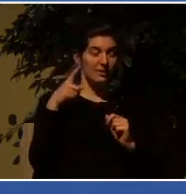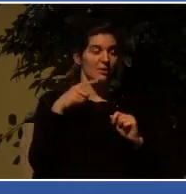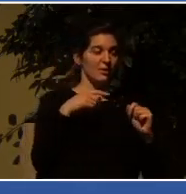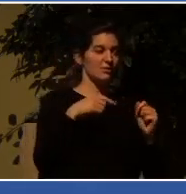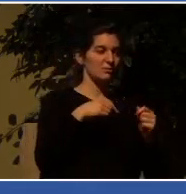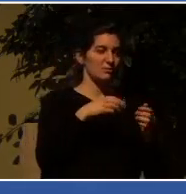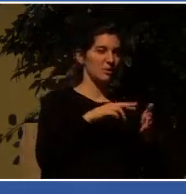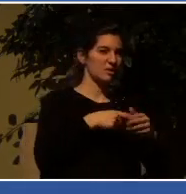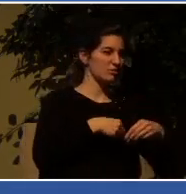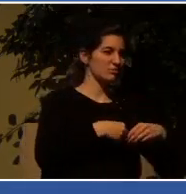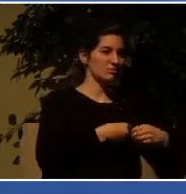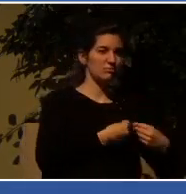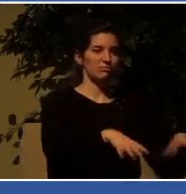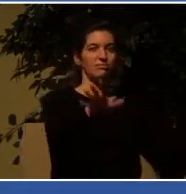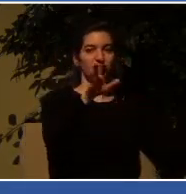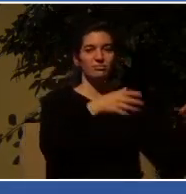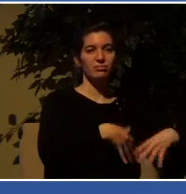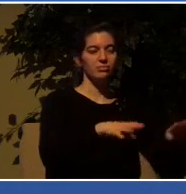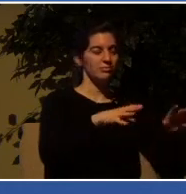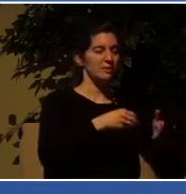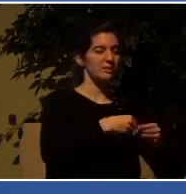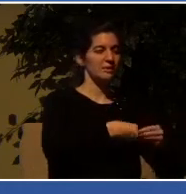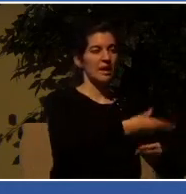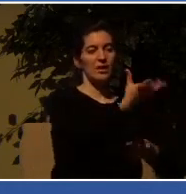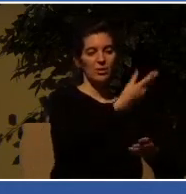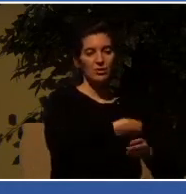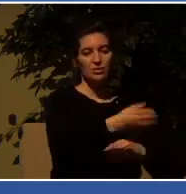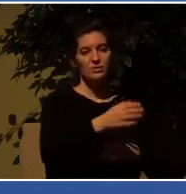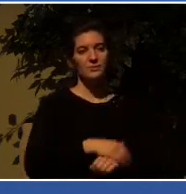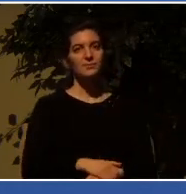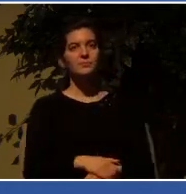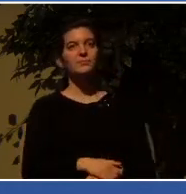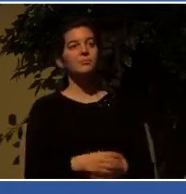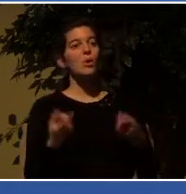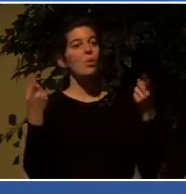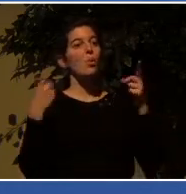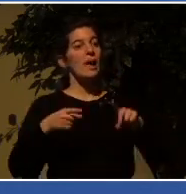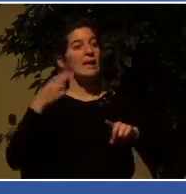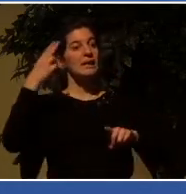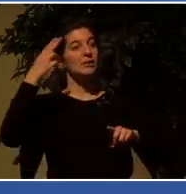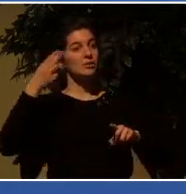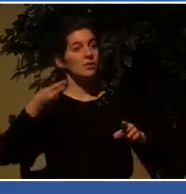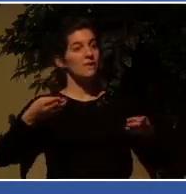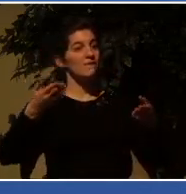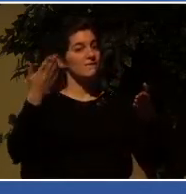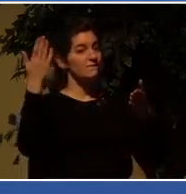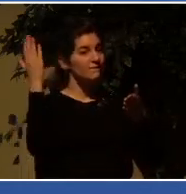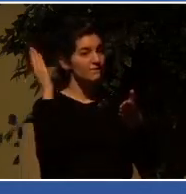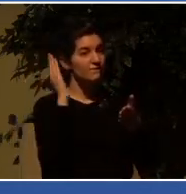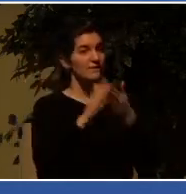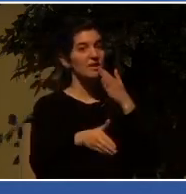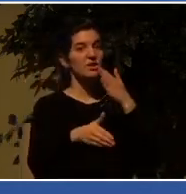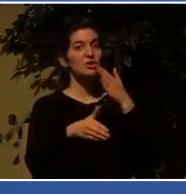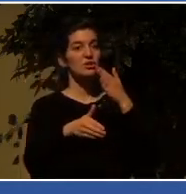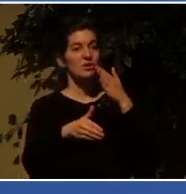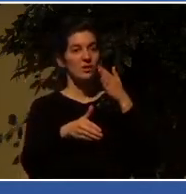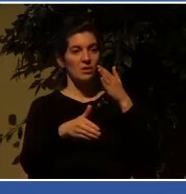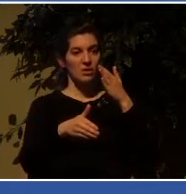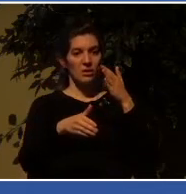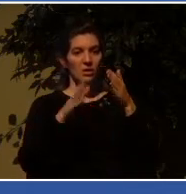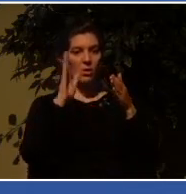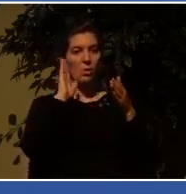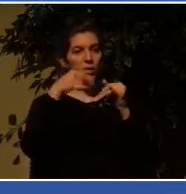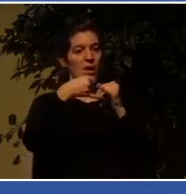on history, people are either in the kingdom, in the presence of God, or they are outside of the kingdom,